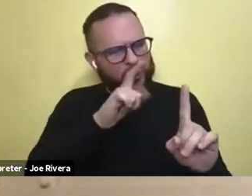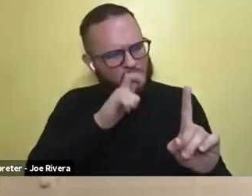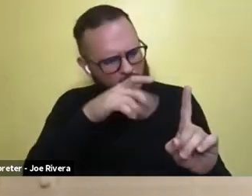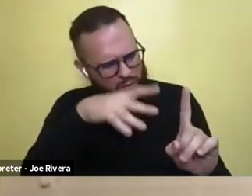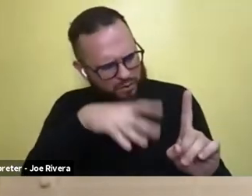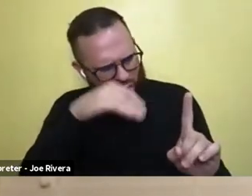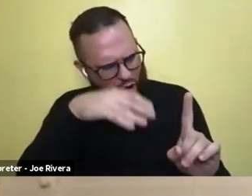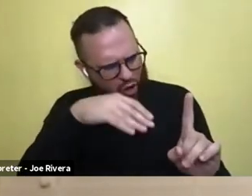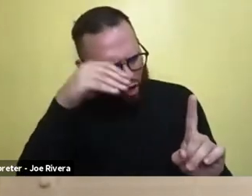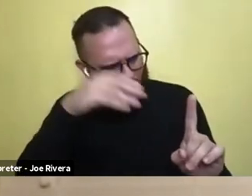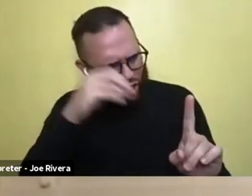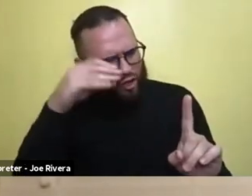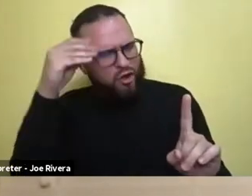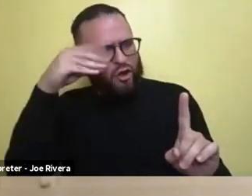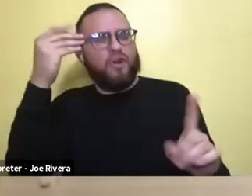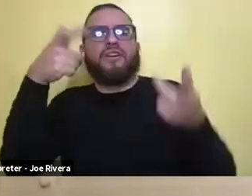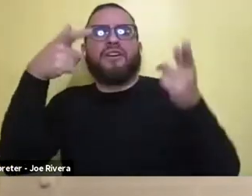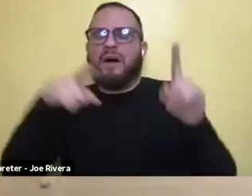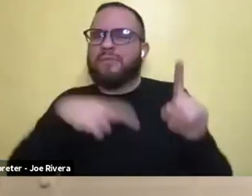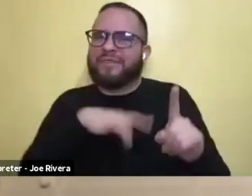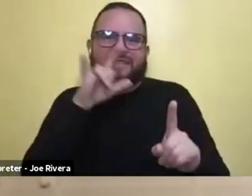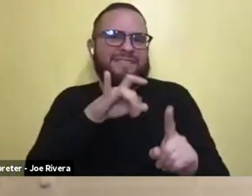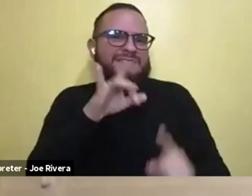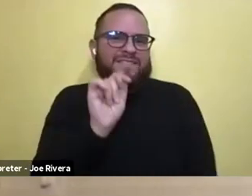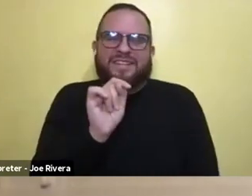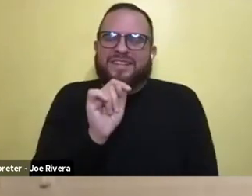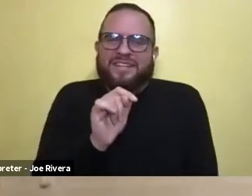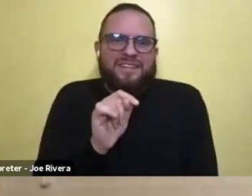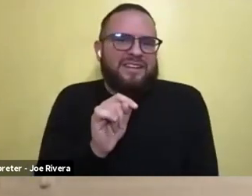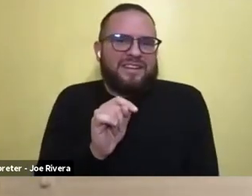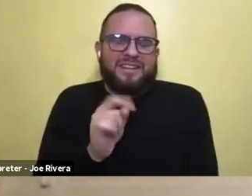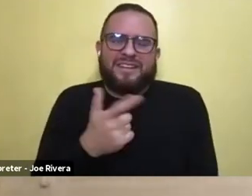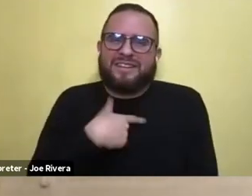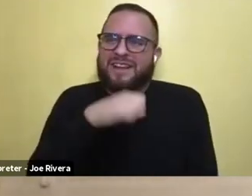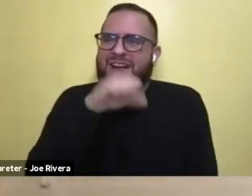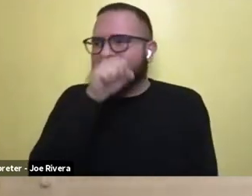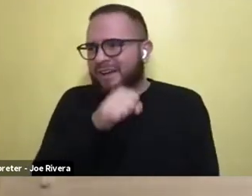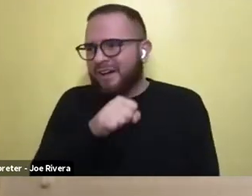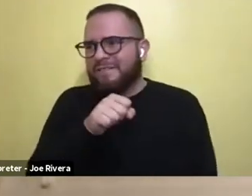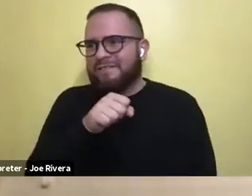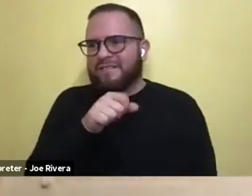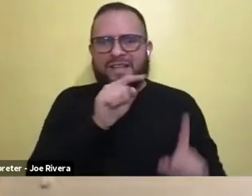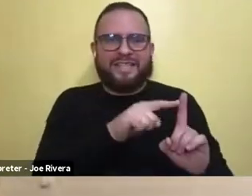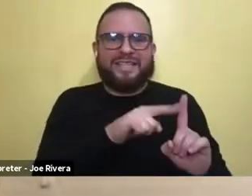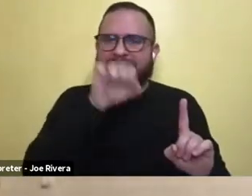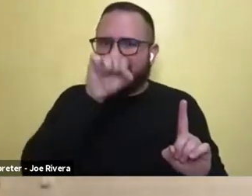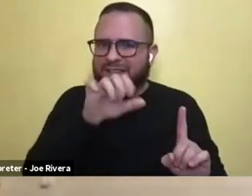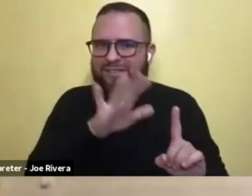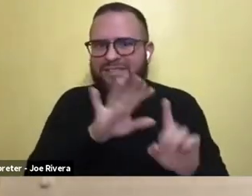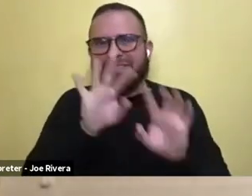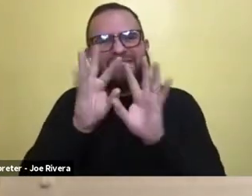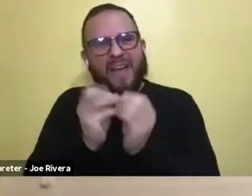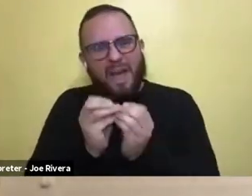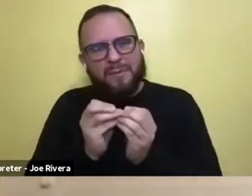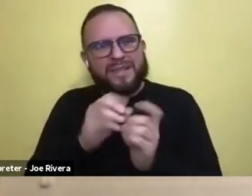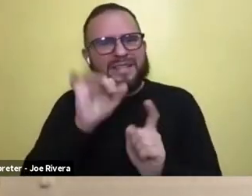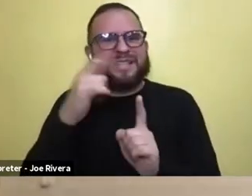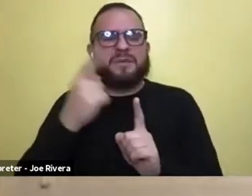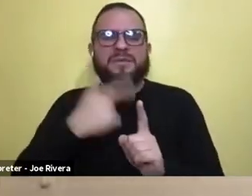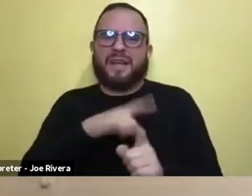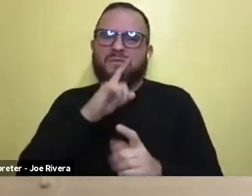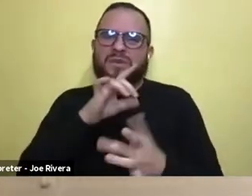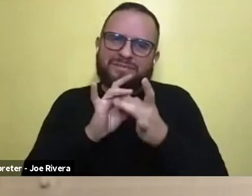I loved it. I loved who he was. I loved how he loved his family. You know, that, like I said before, that was something I could relate to, but,